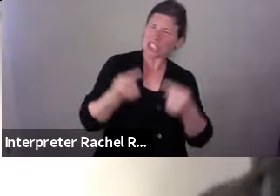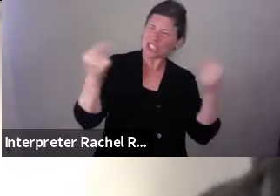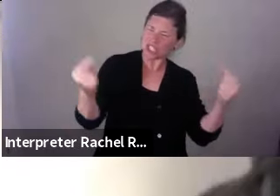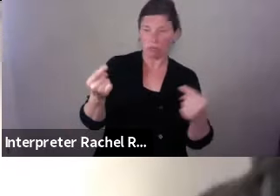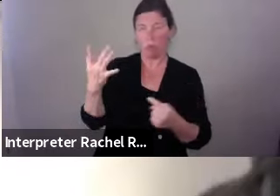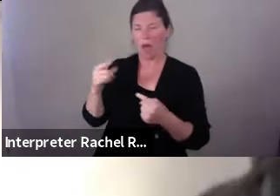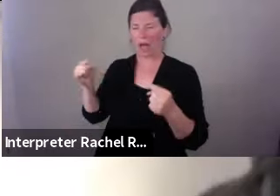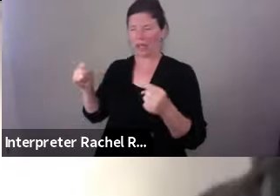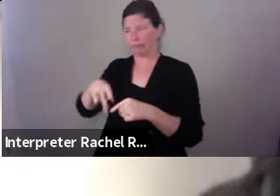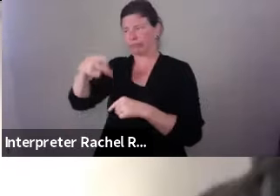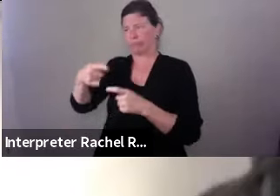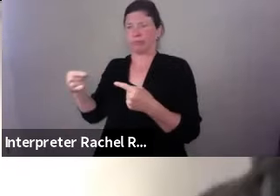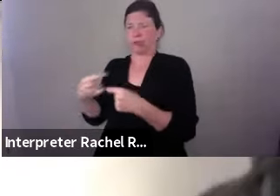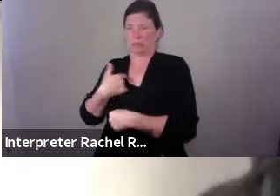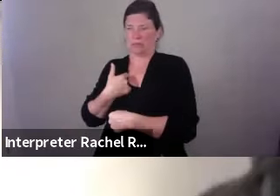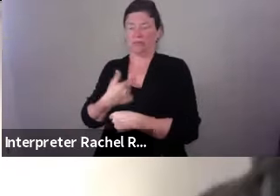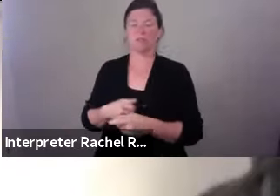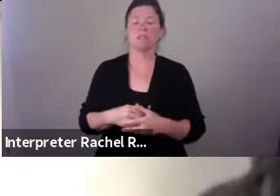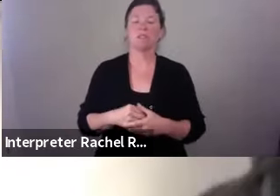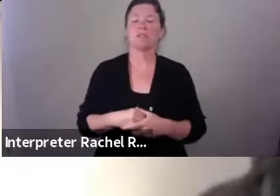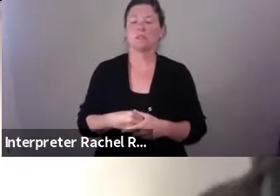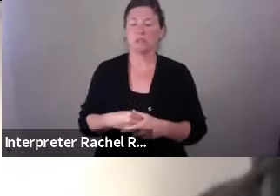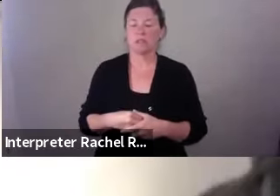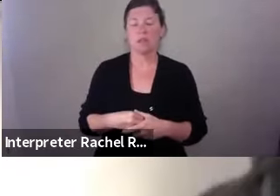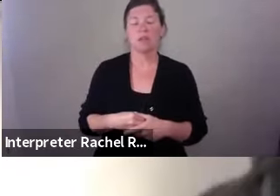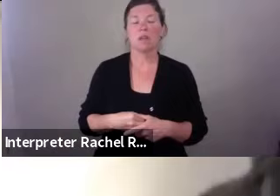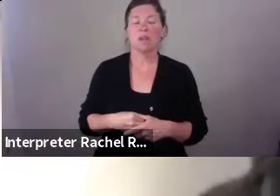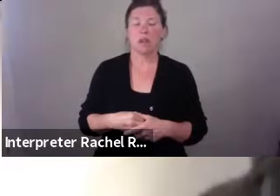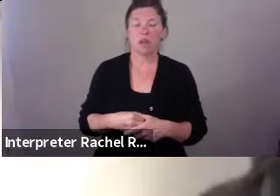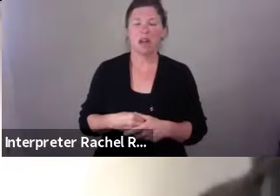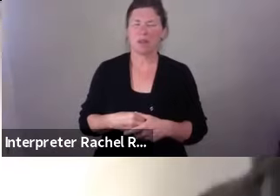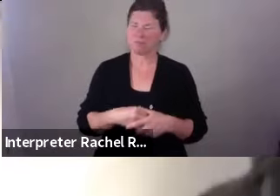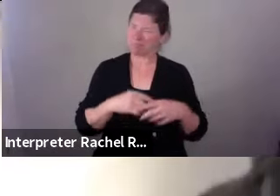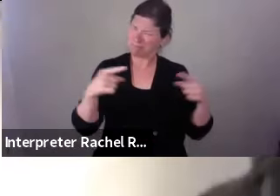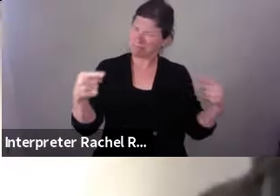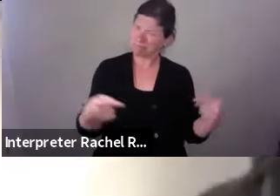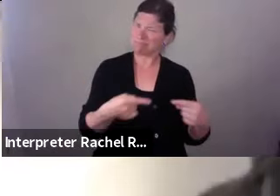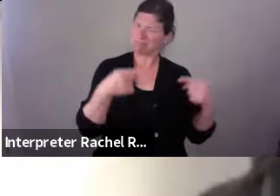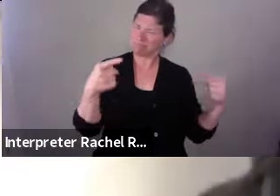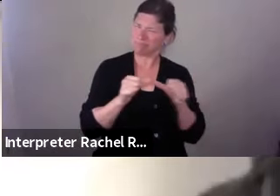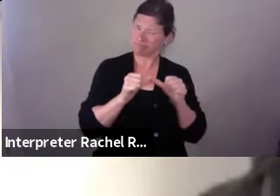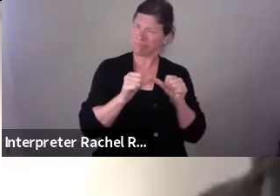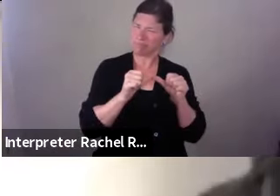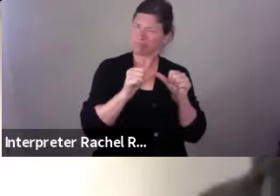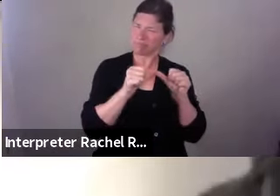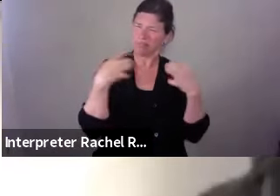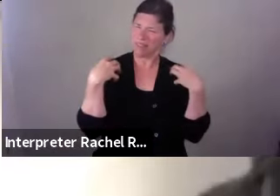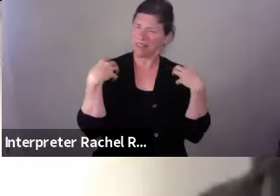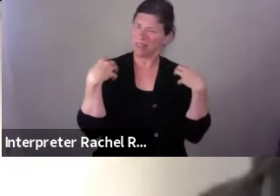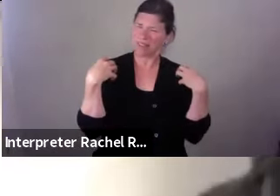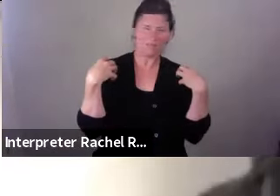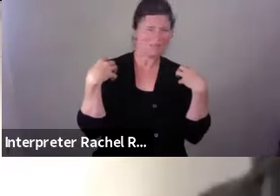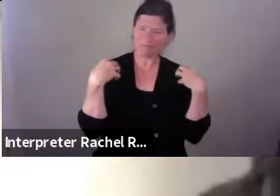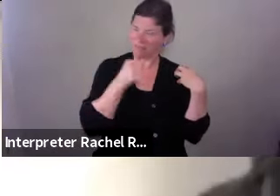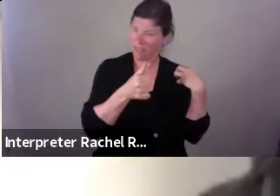about a year and a half prior to that, and it wasn't getting any better. Really long story short,